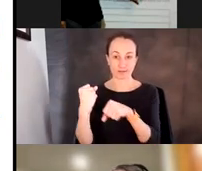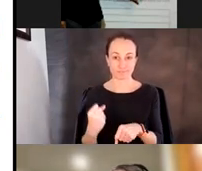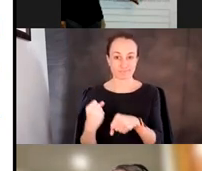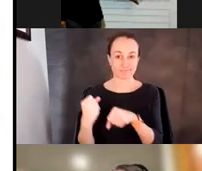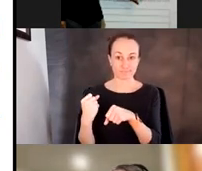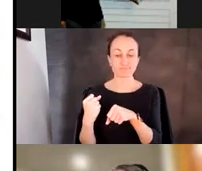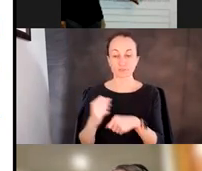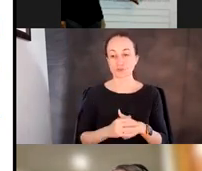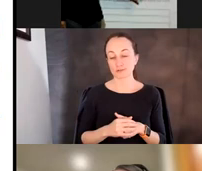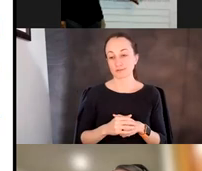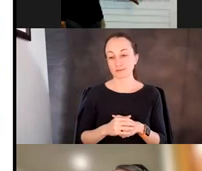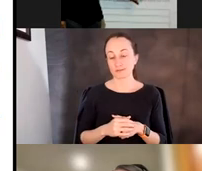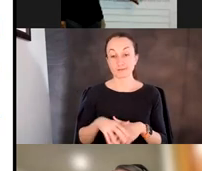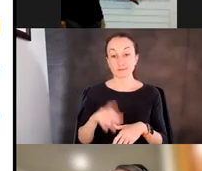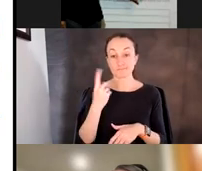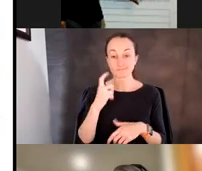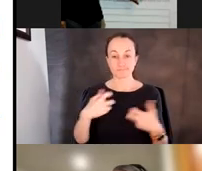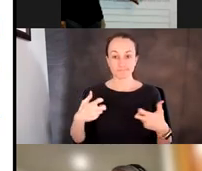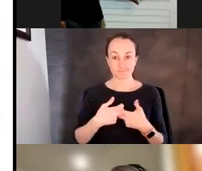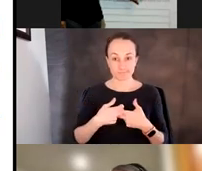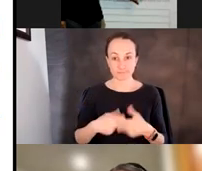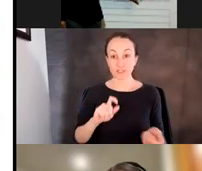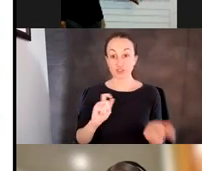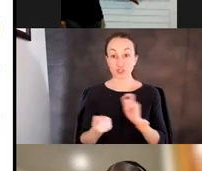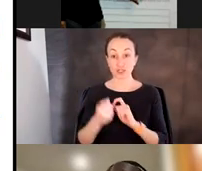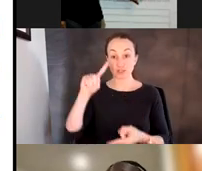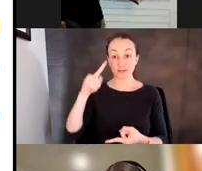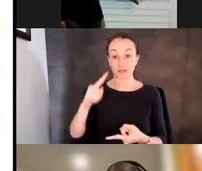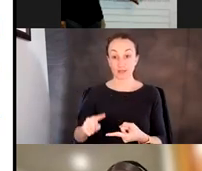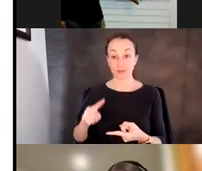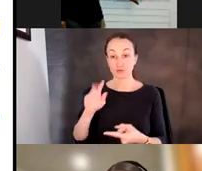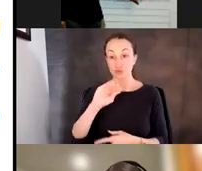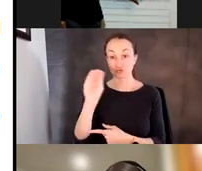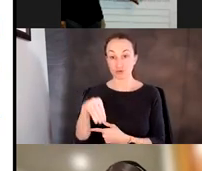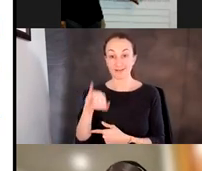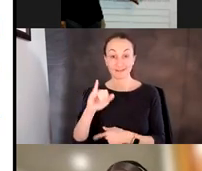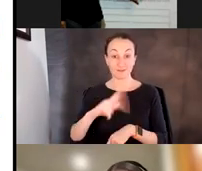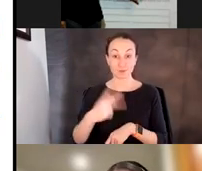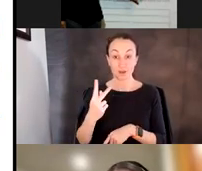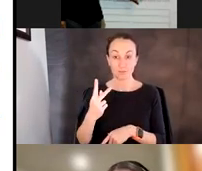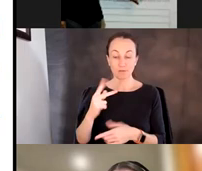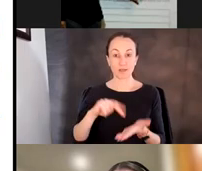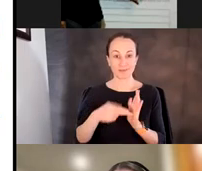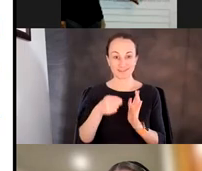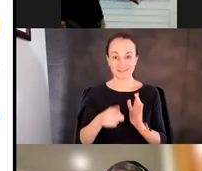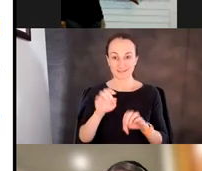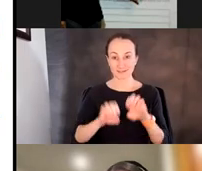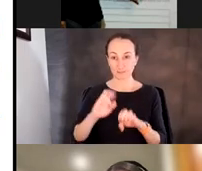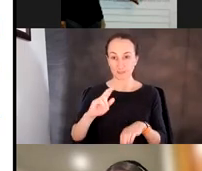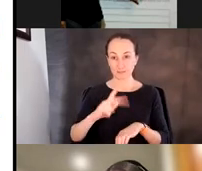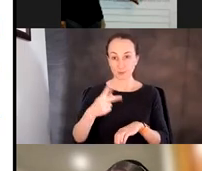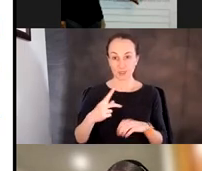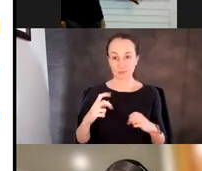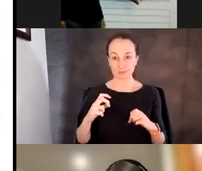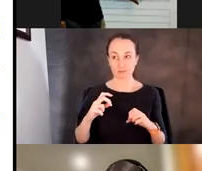uh, changing the dilution rate, if you double the dilution rate, it makes it twice as hard. Whereas changing